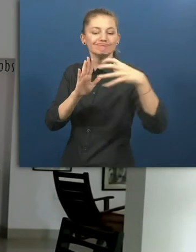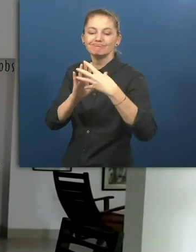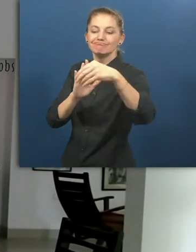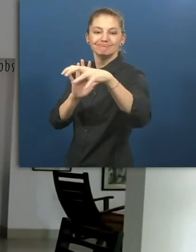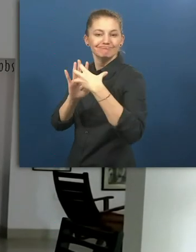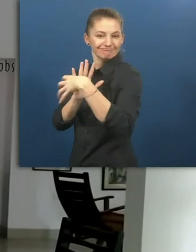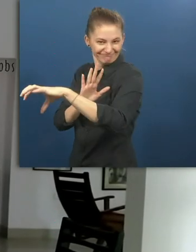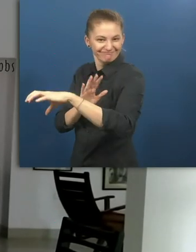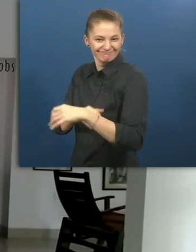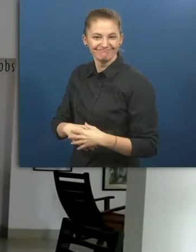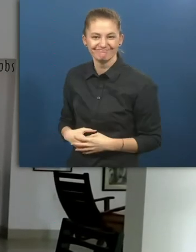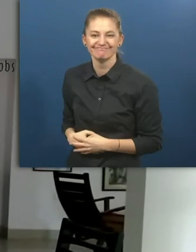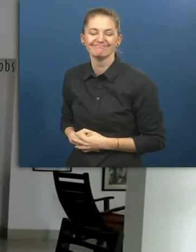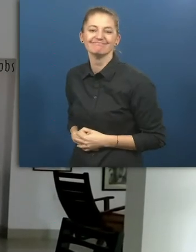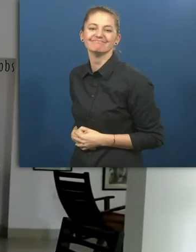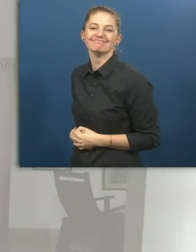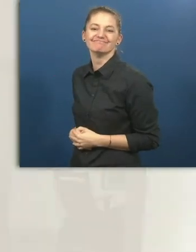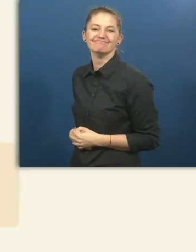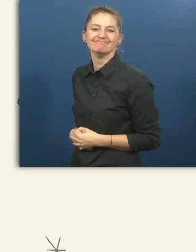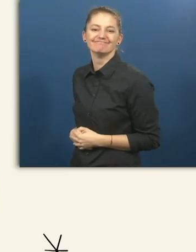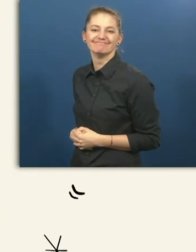replicate it in the neighboring countries.